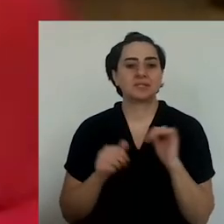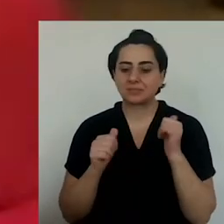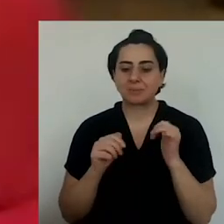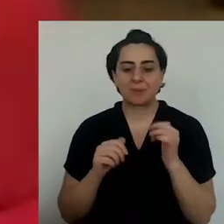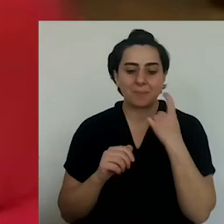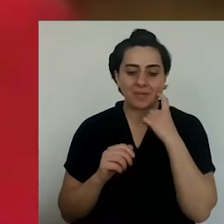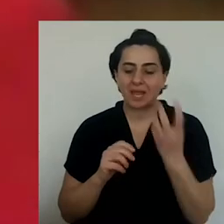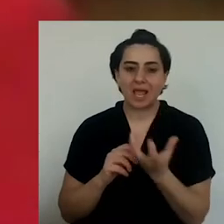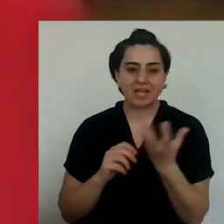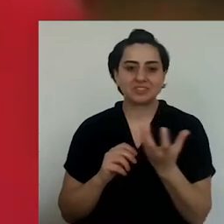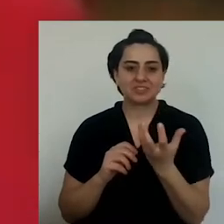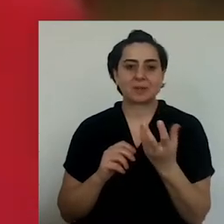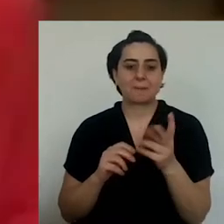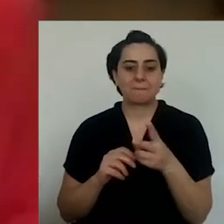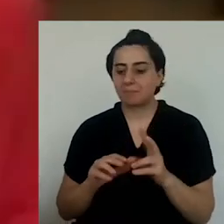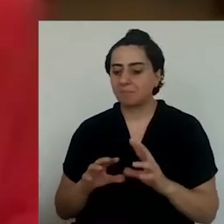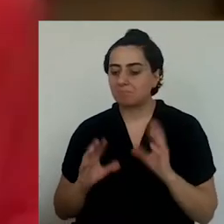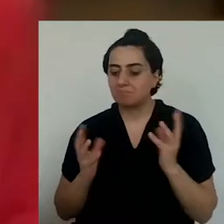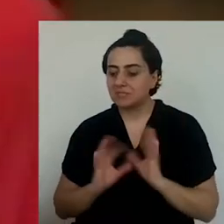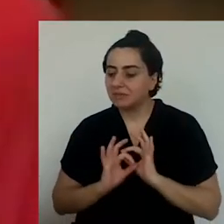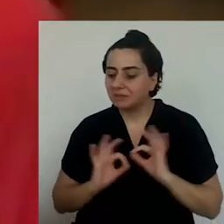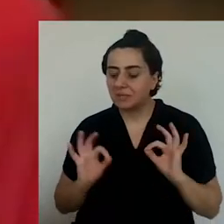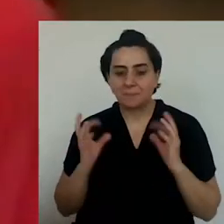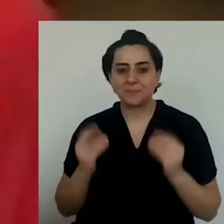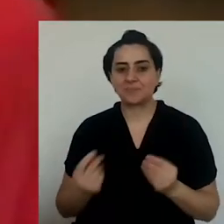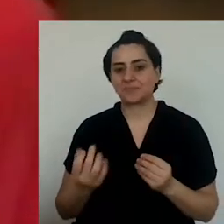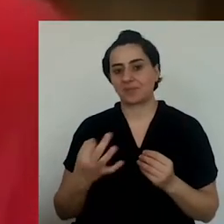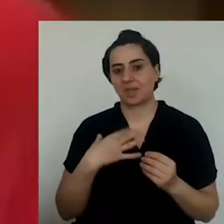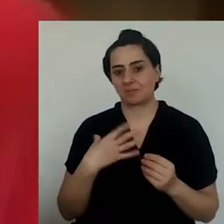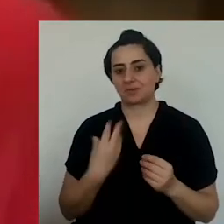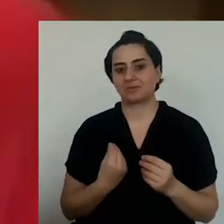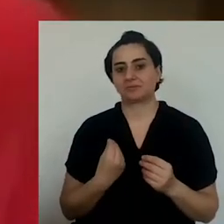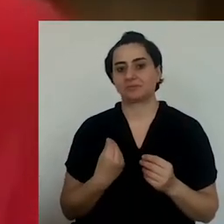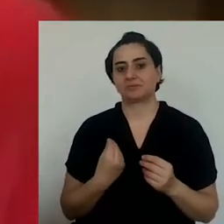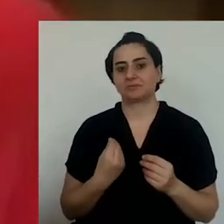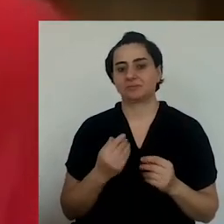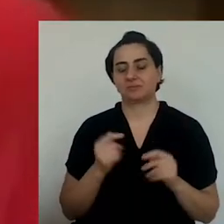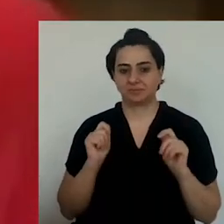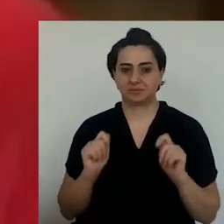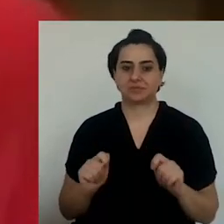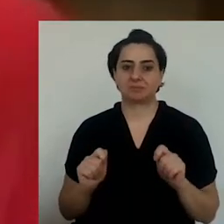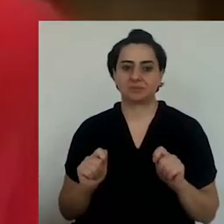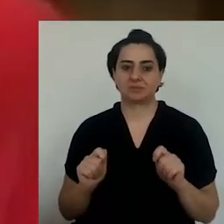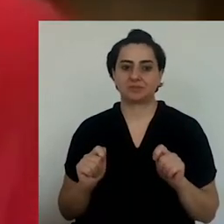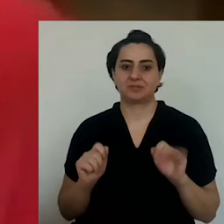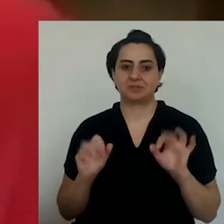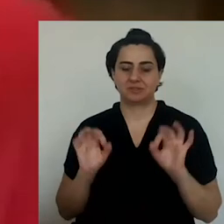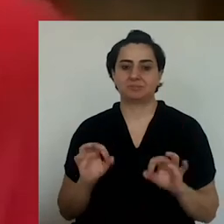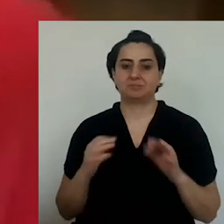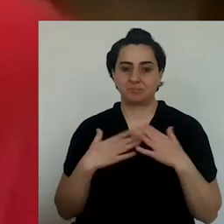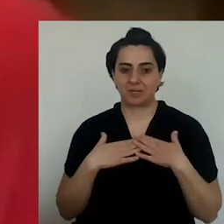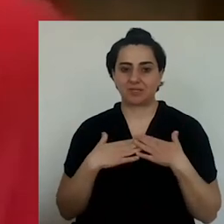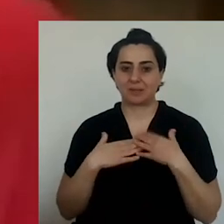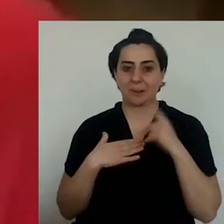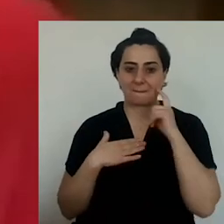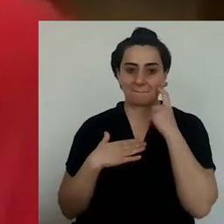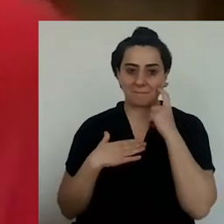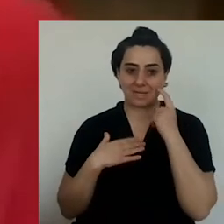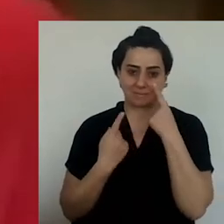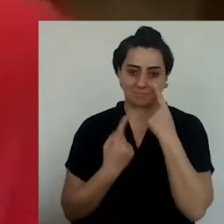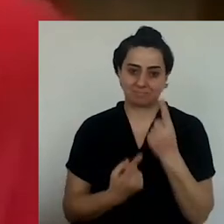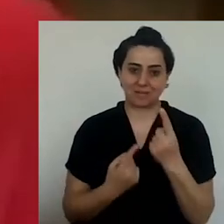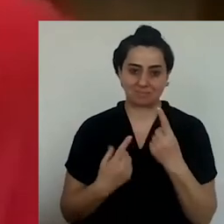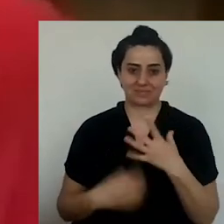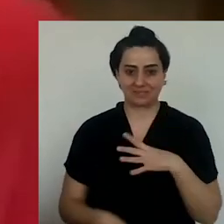to be bound by the clock anyway because whenever the potato is boiled and the fish is